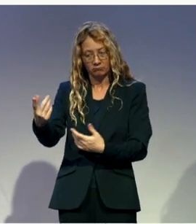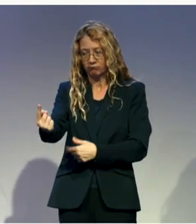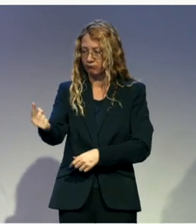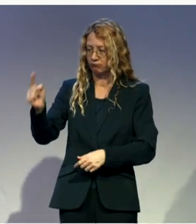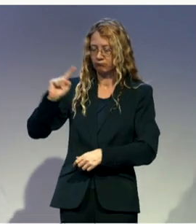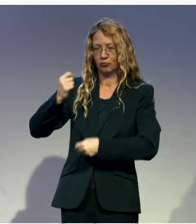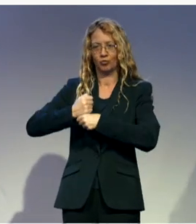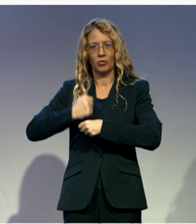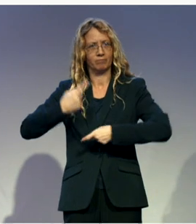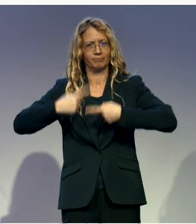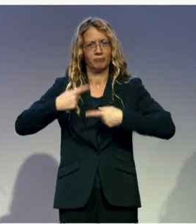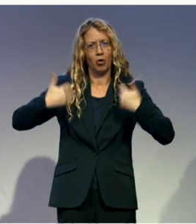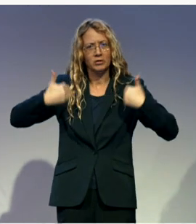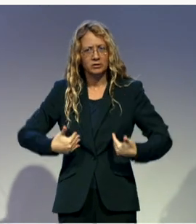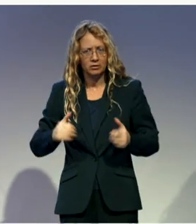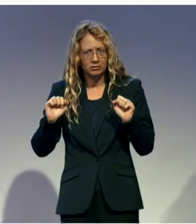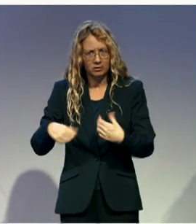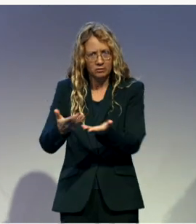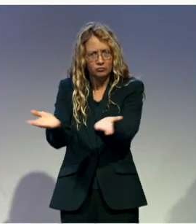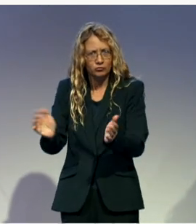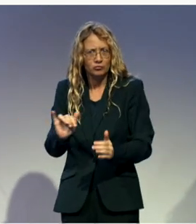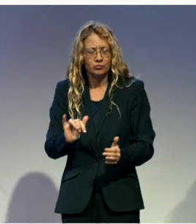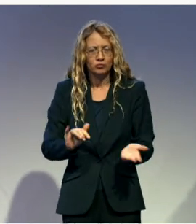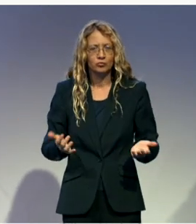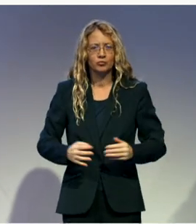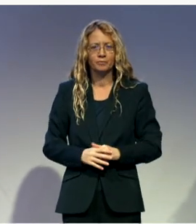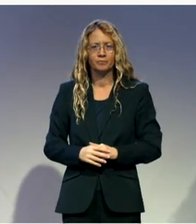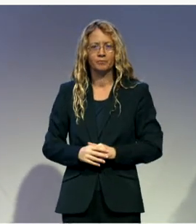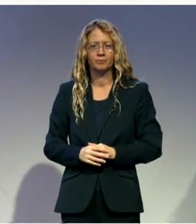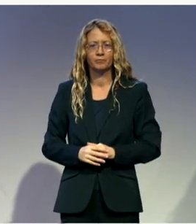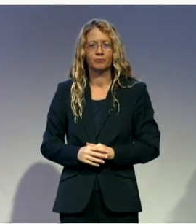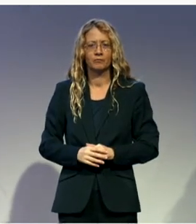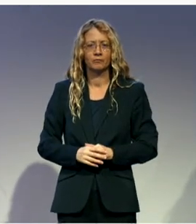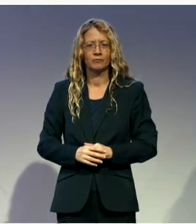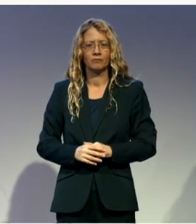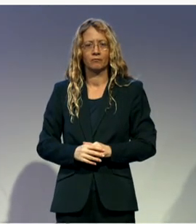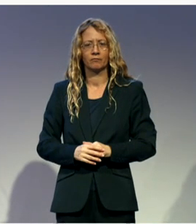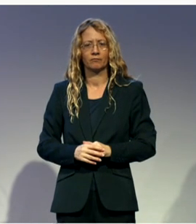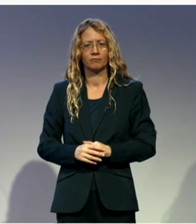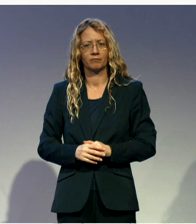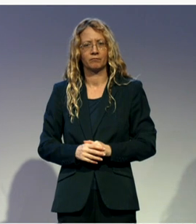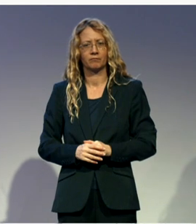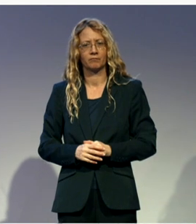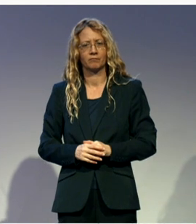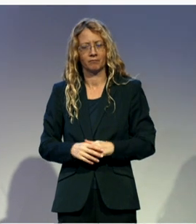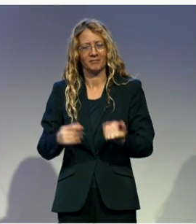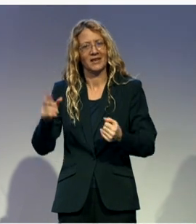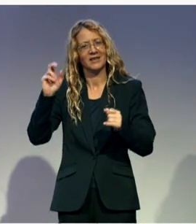political participation, as well as ensuring disability-friendly and the accessible electoral system.